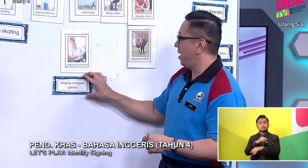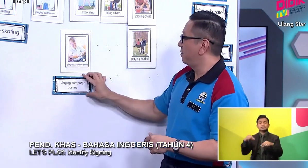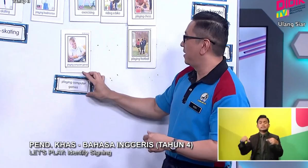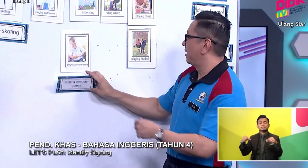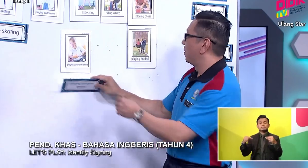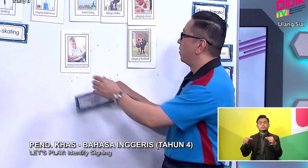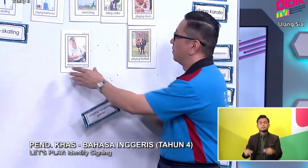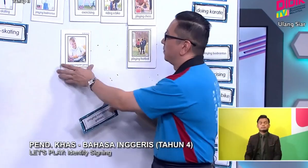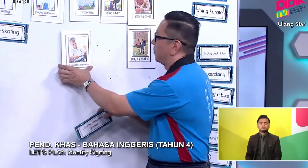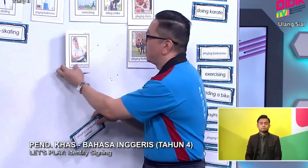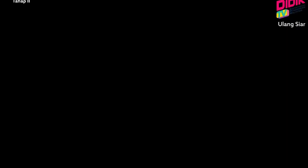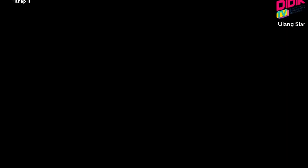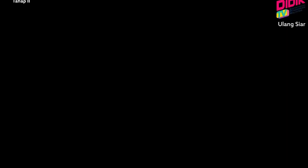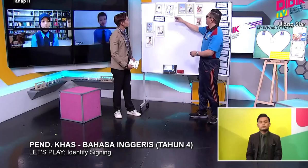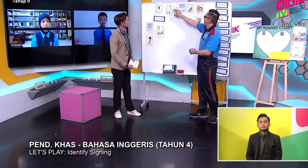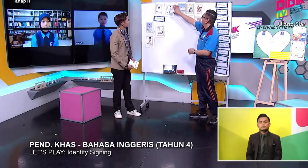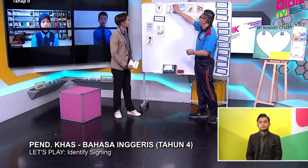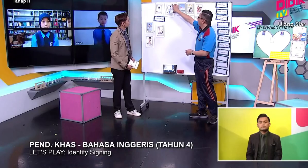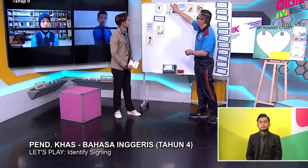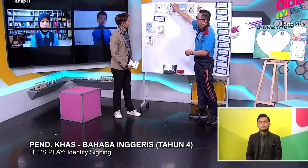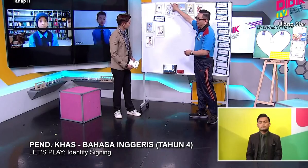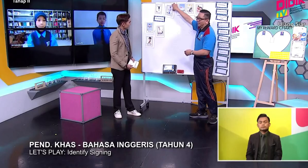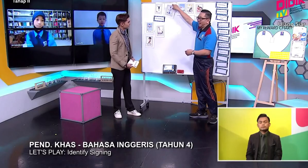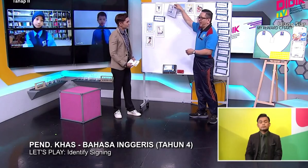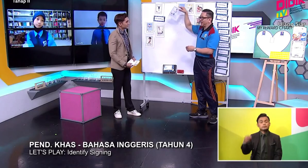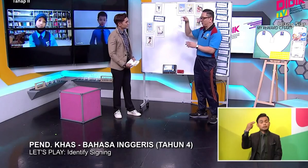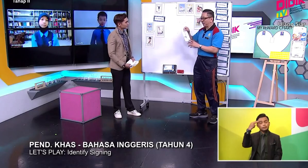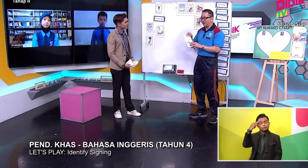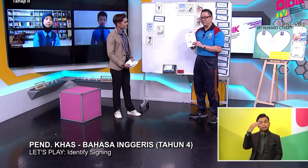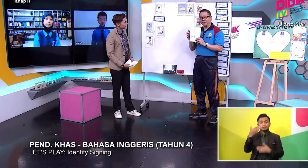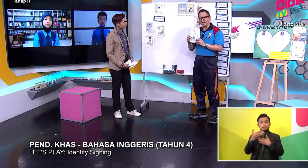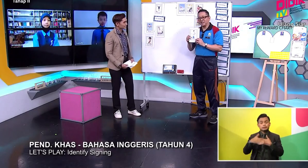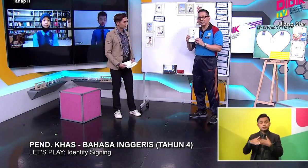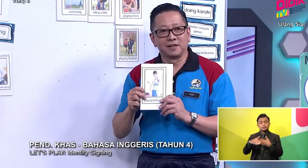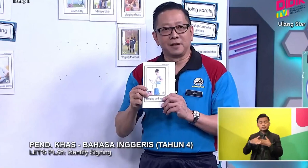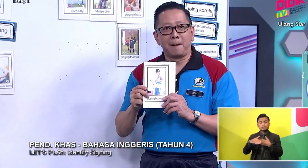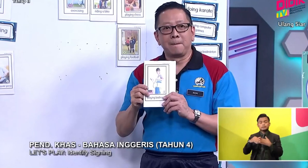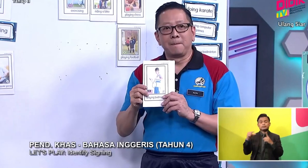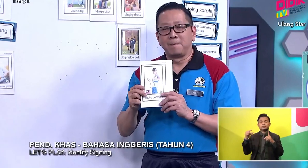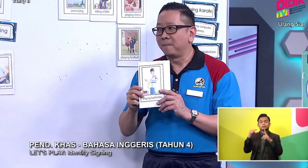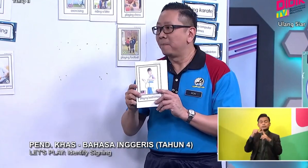Well done. Hanif. The next vocab is